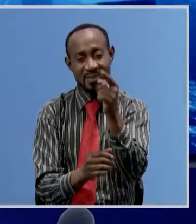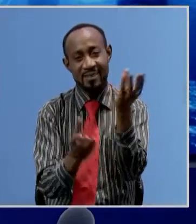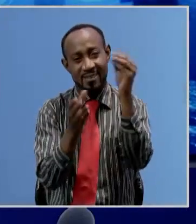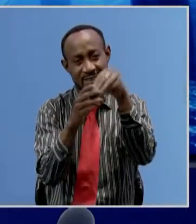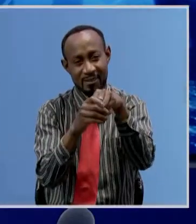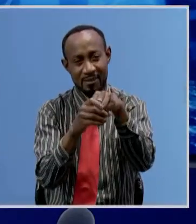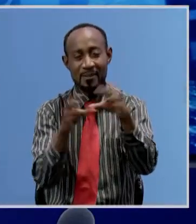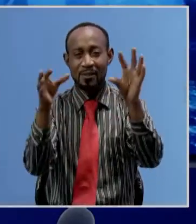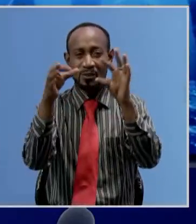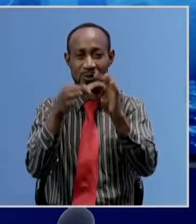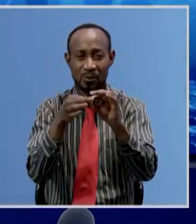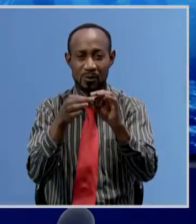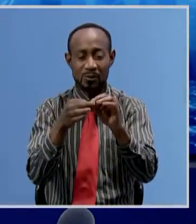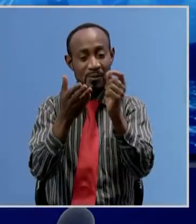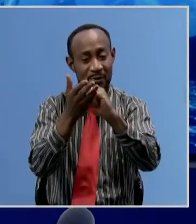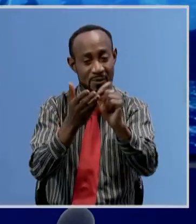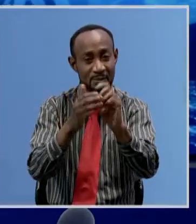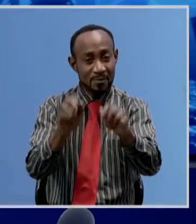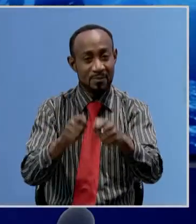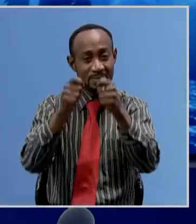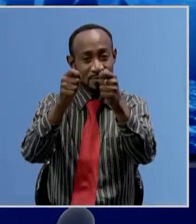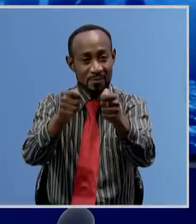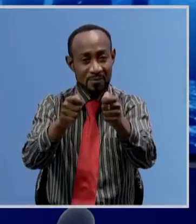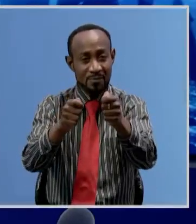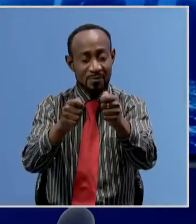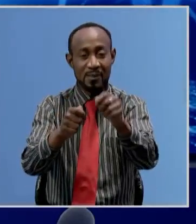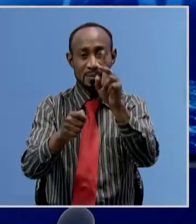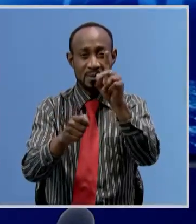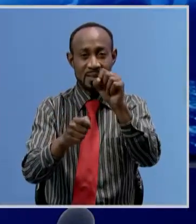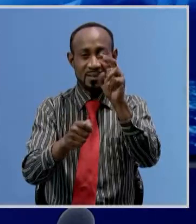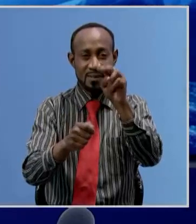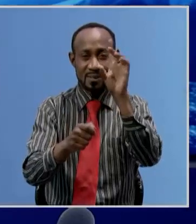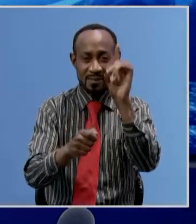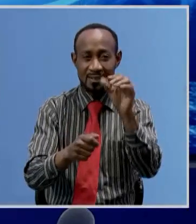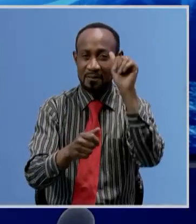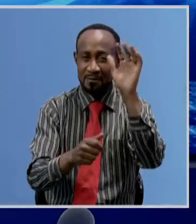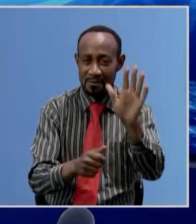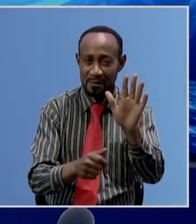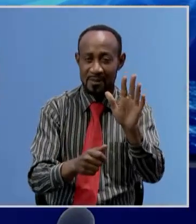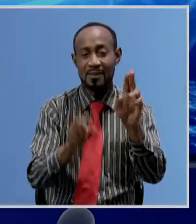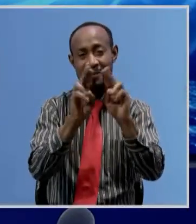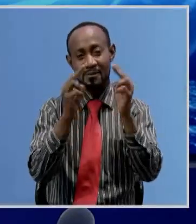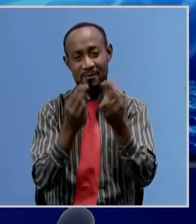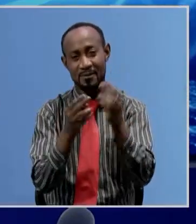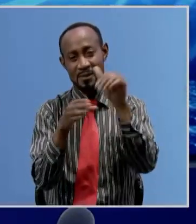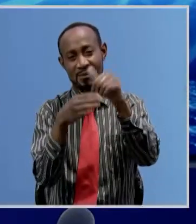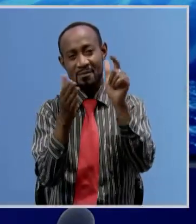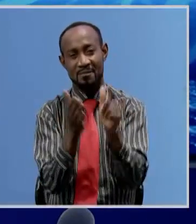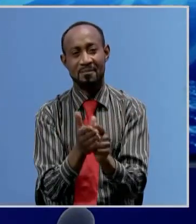in a joint statement issued to the mbc news by psmd and 15 public sector unions in lusaka